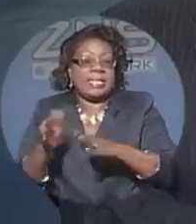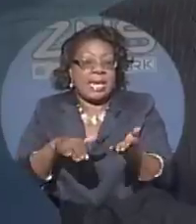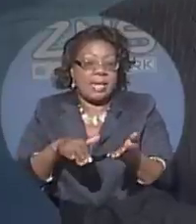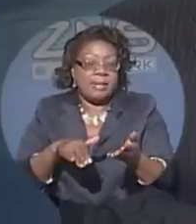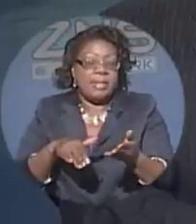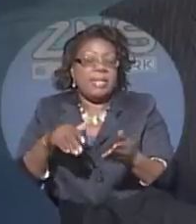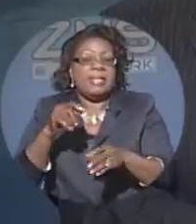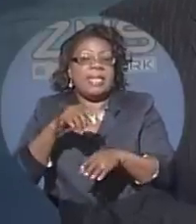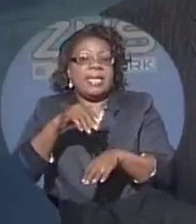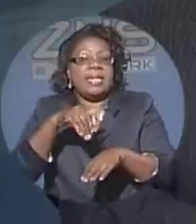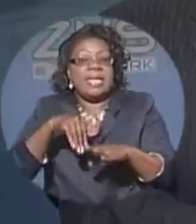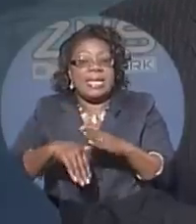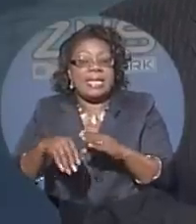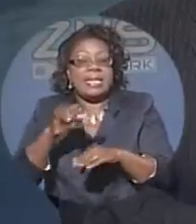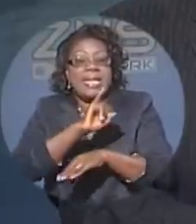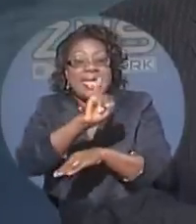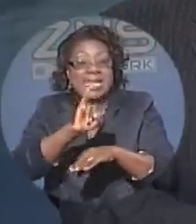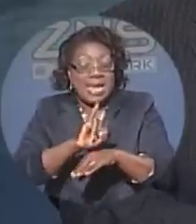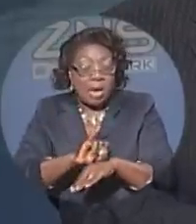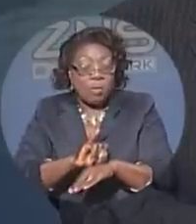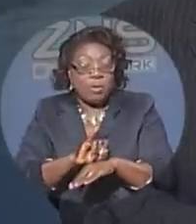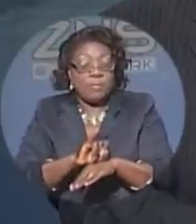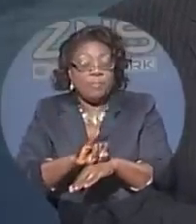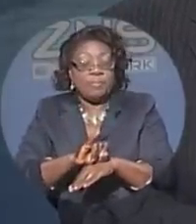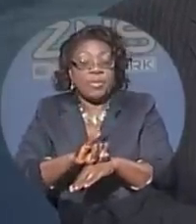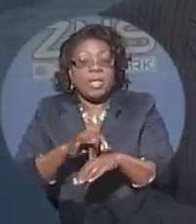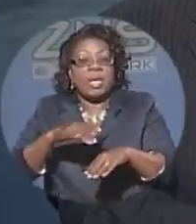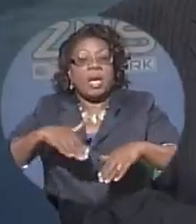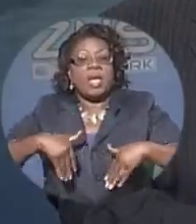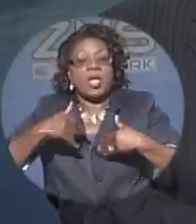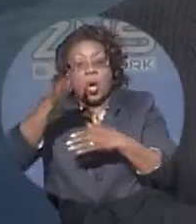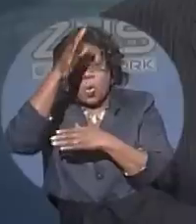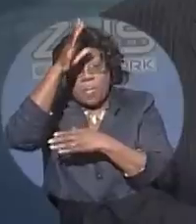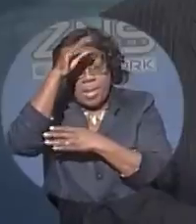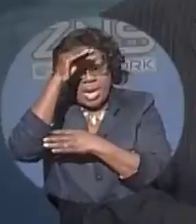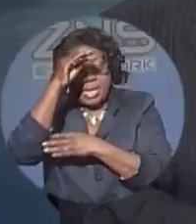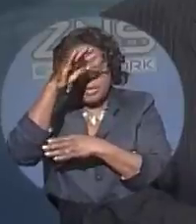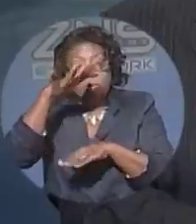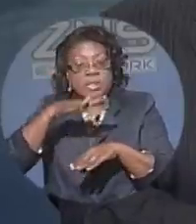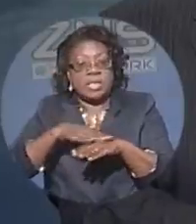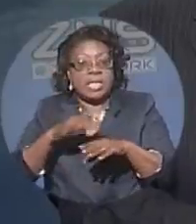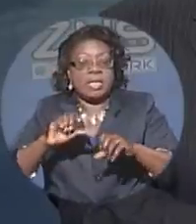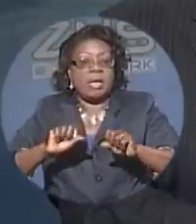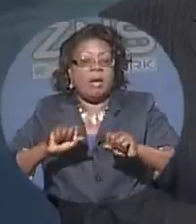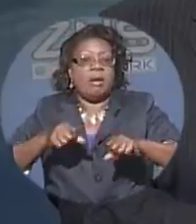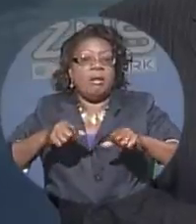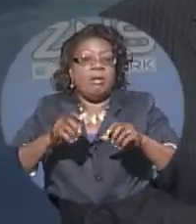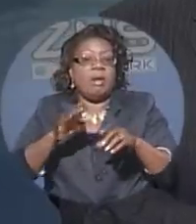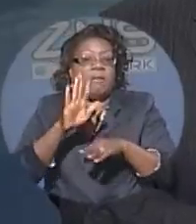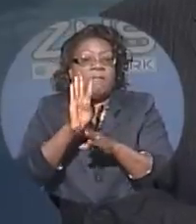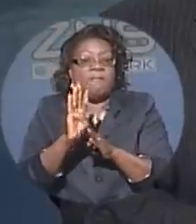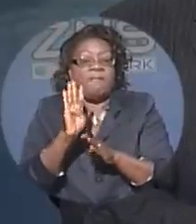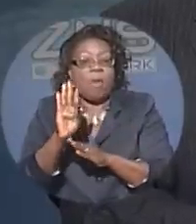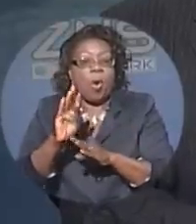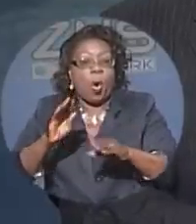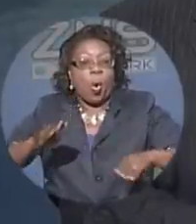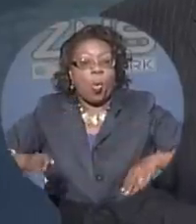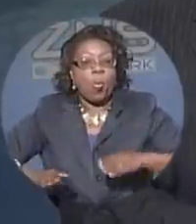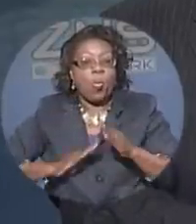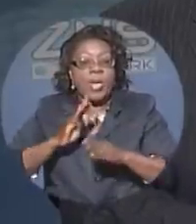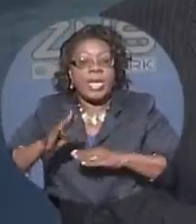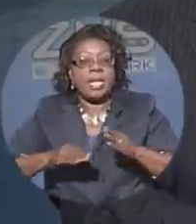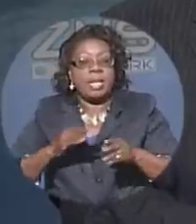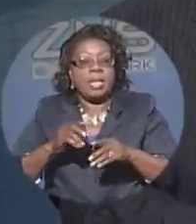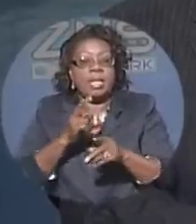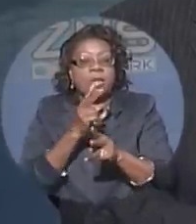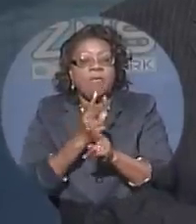from Mod Street. According to George Harris of Coast FM, sometime around 7.40 on Friday night, the 21-year-old man was driving a four